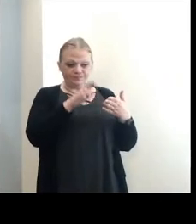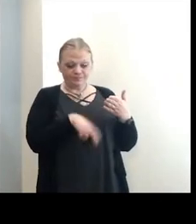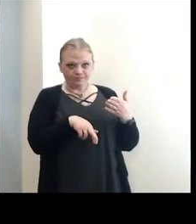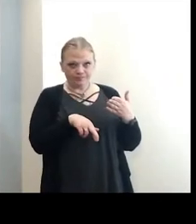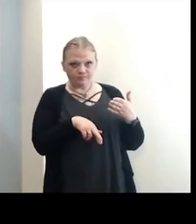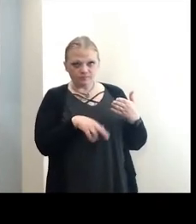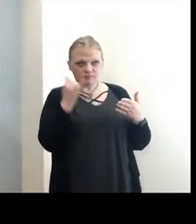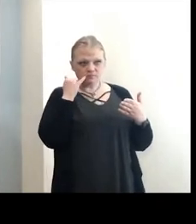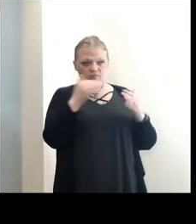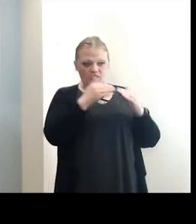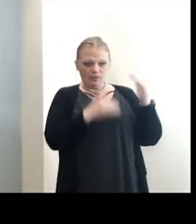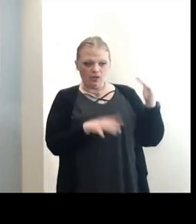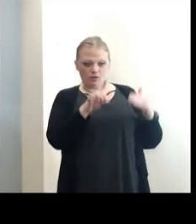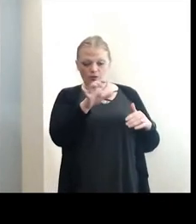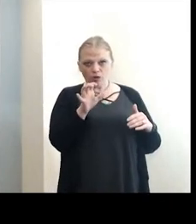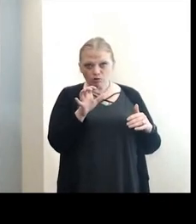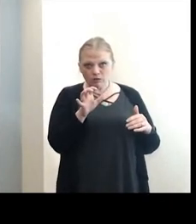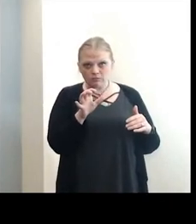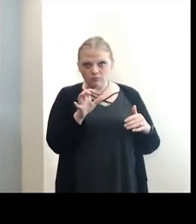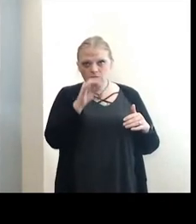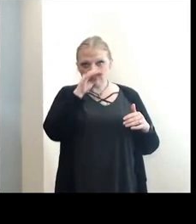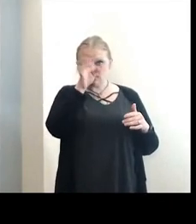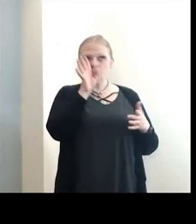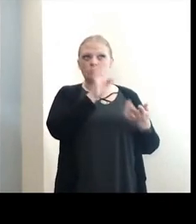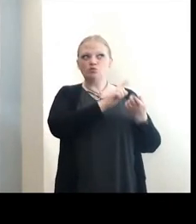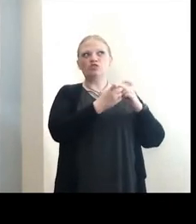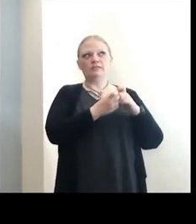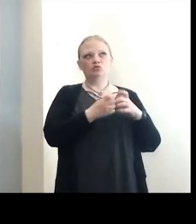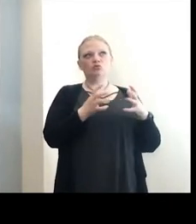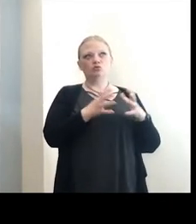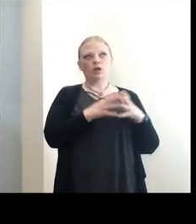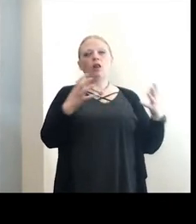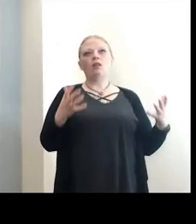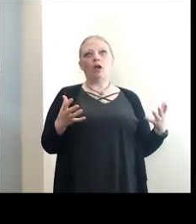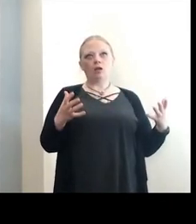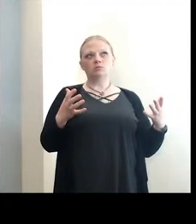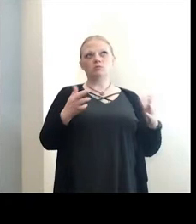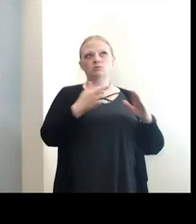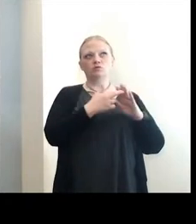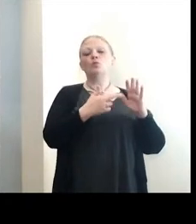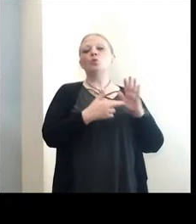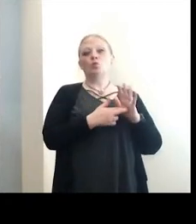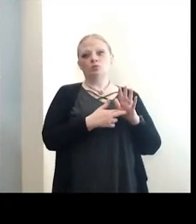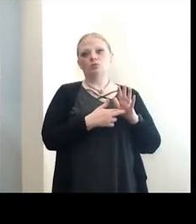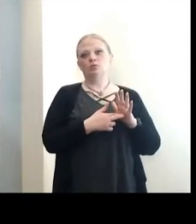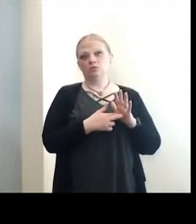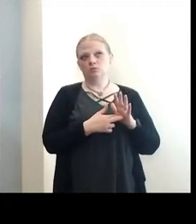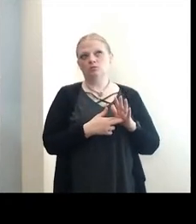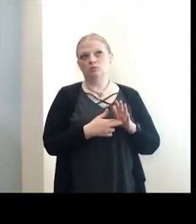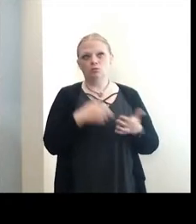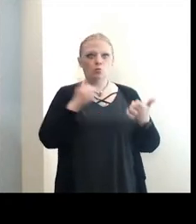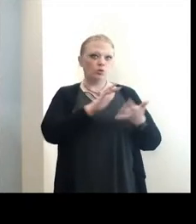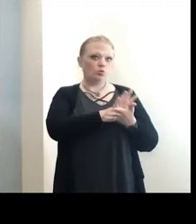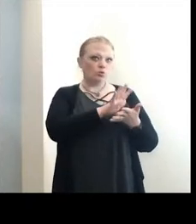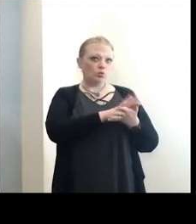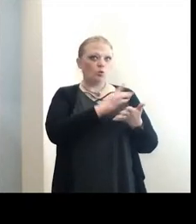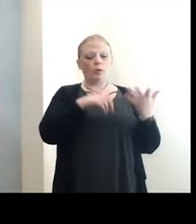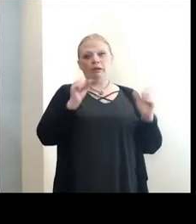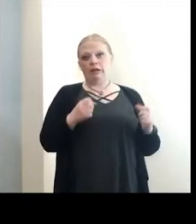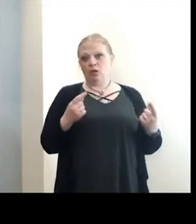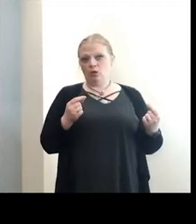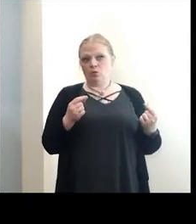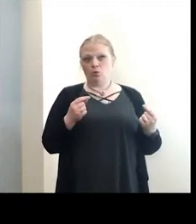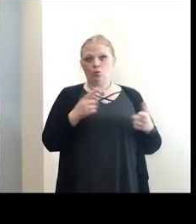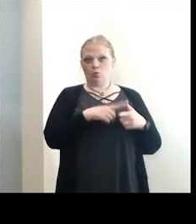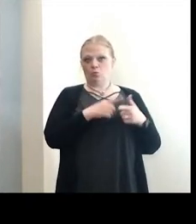if we can get to below 100, it will change a lot of the rules as to what schools can do and then